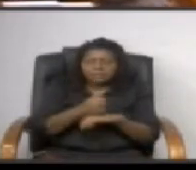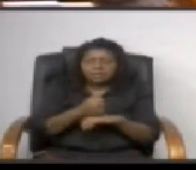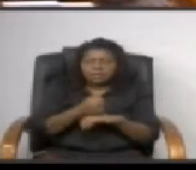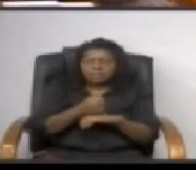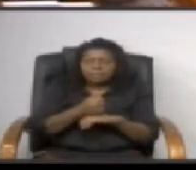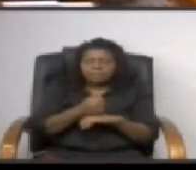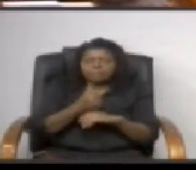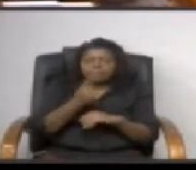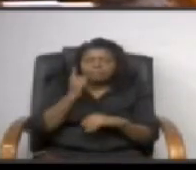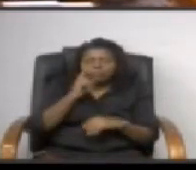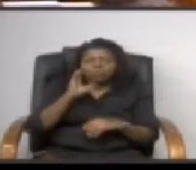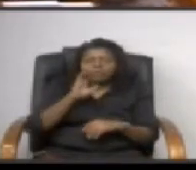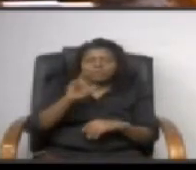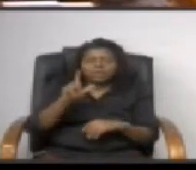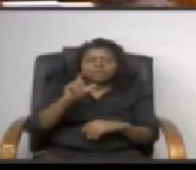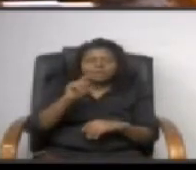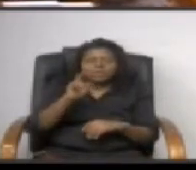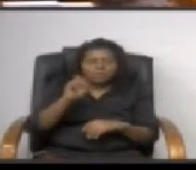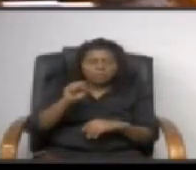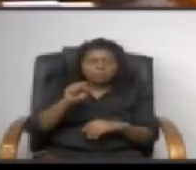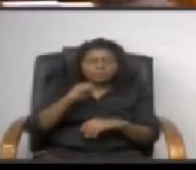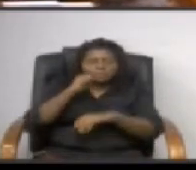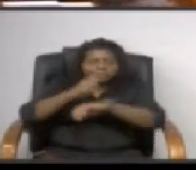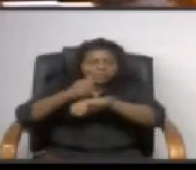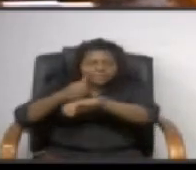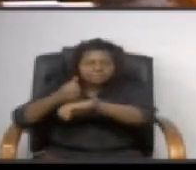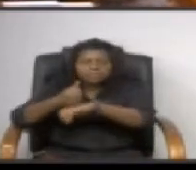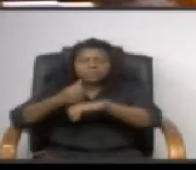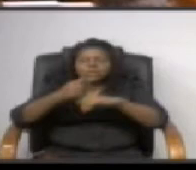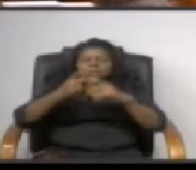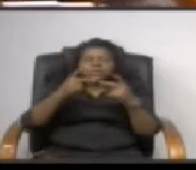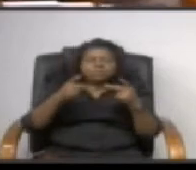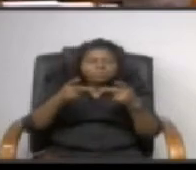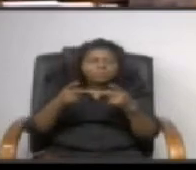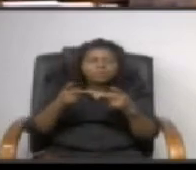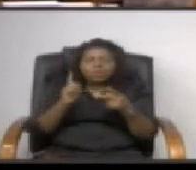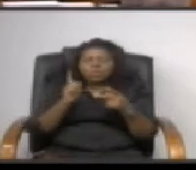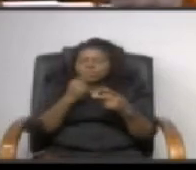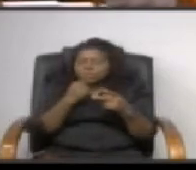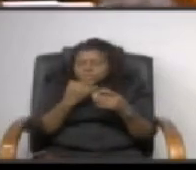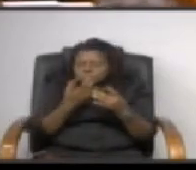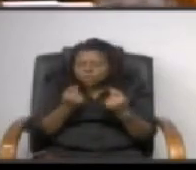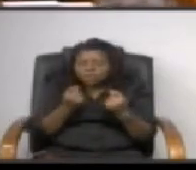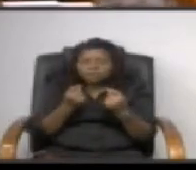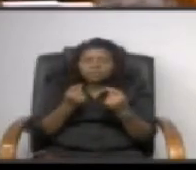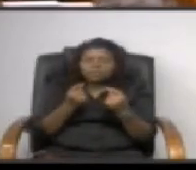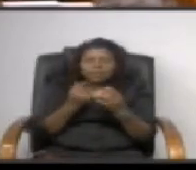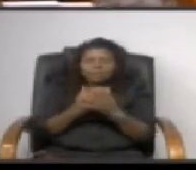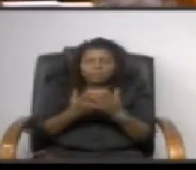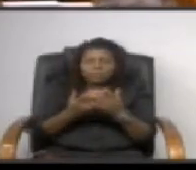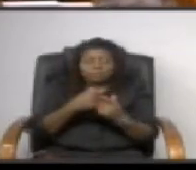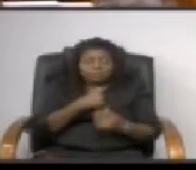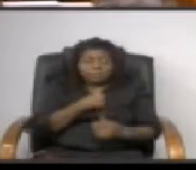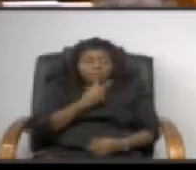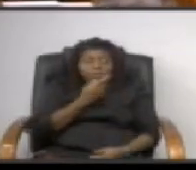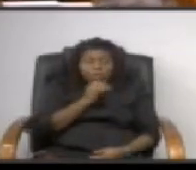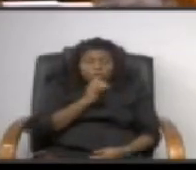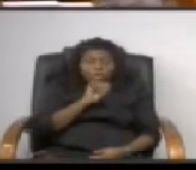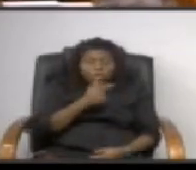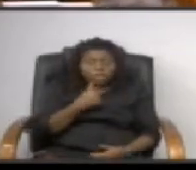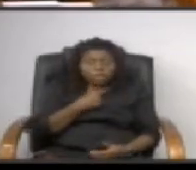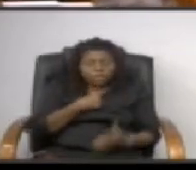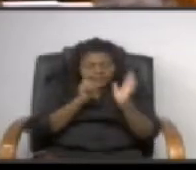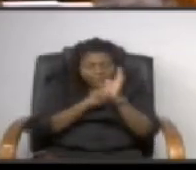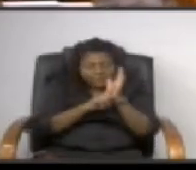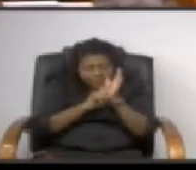policy on cell towers and placement and who says what and both mr hurling and i tried to find it